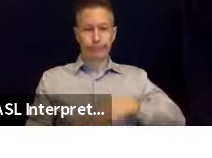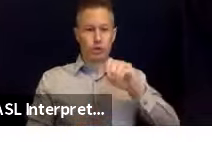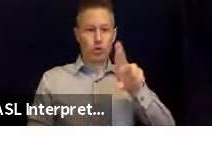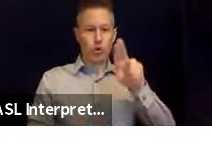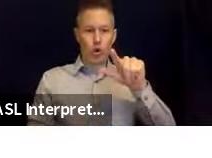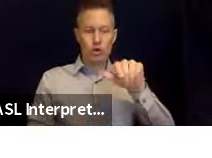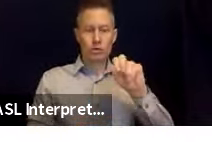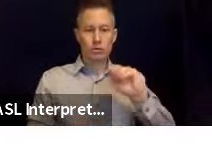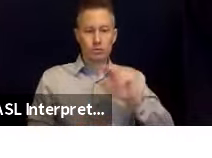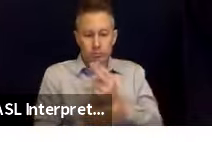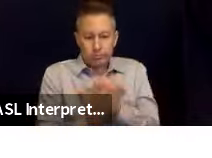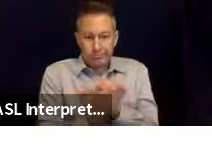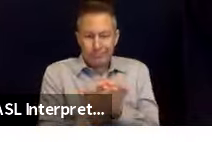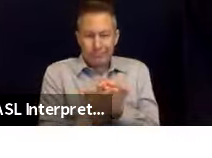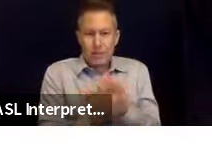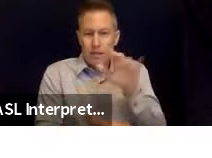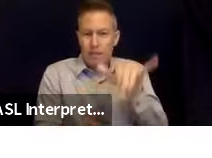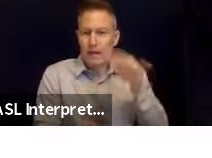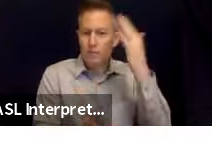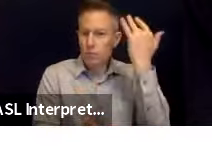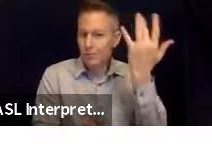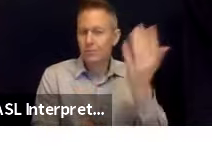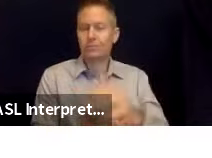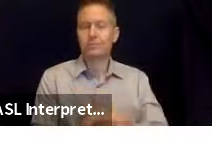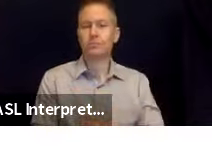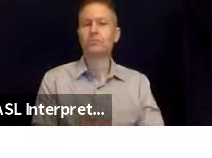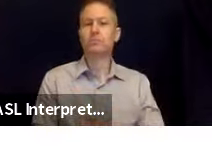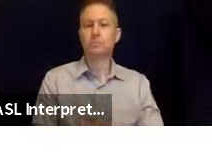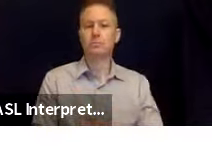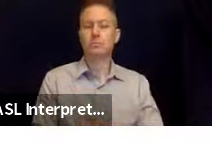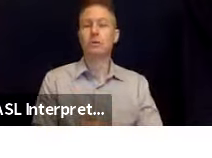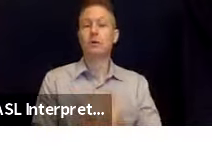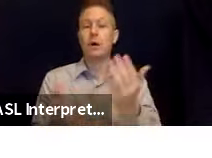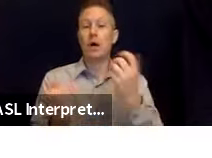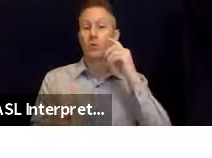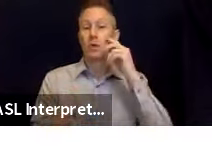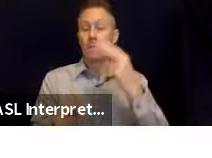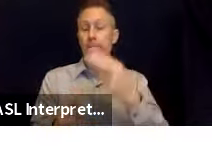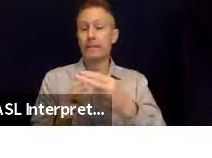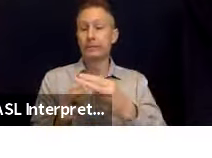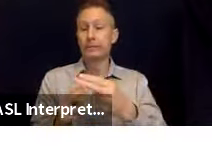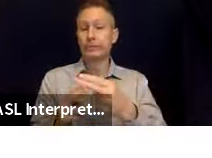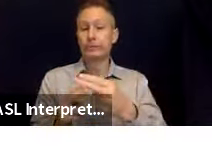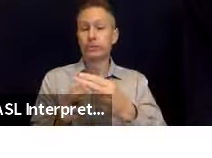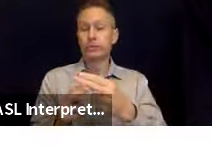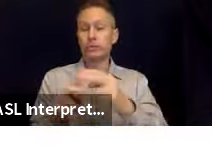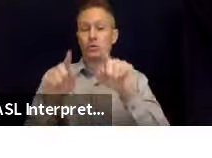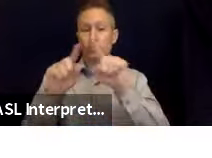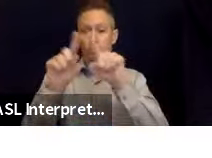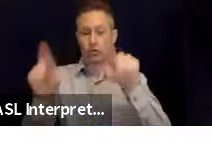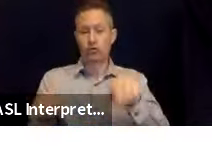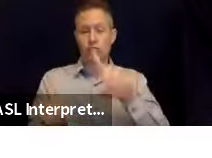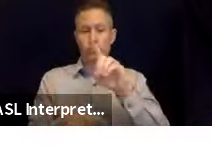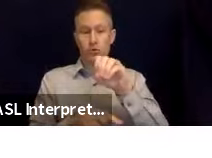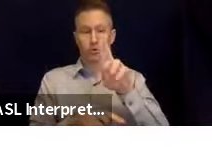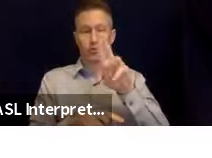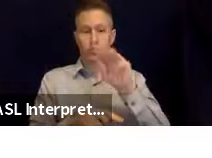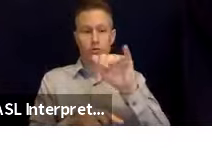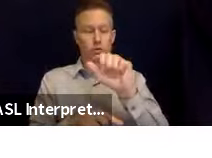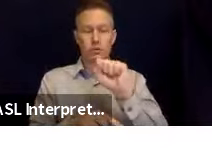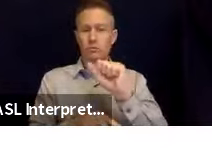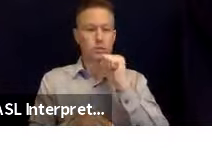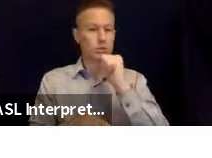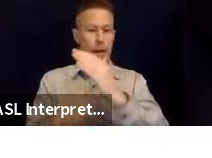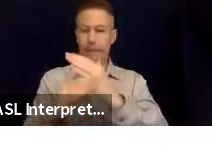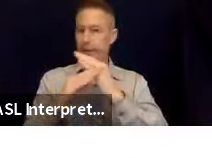table. Yeah. I would love to, to just briefly mention the doorways before we get to the drill. Doorways don't protect you